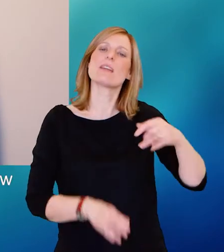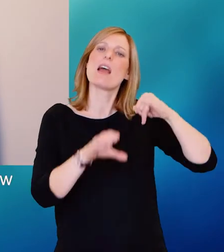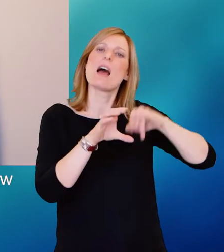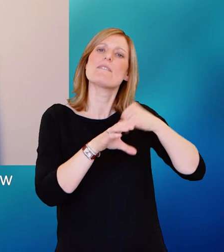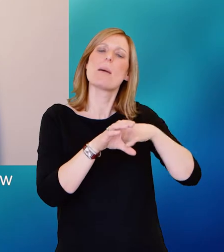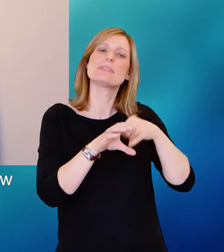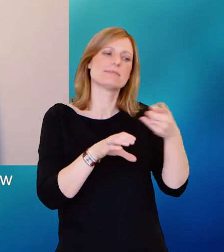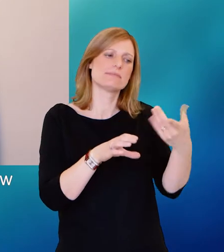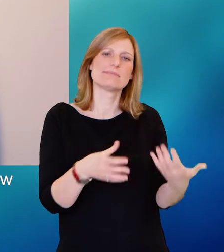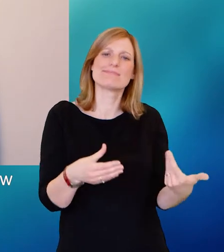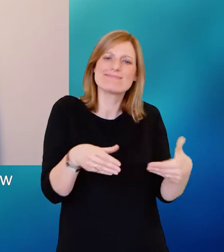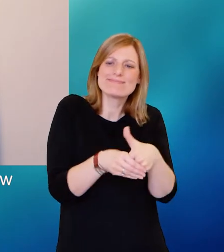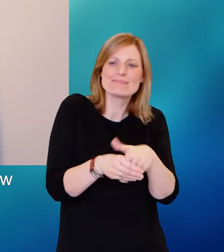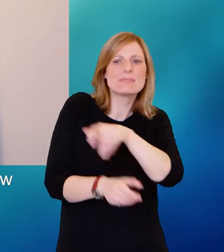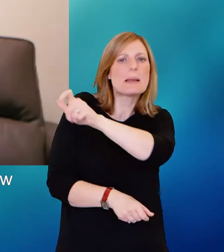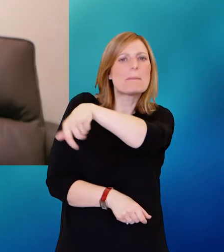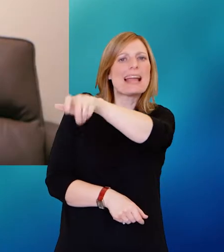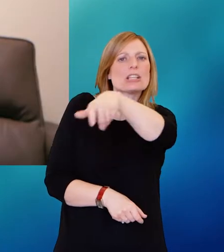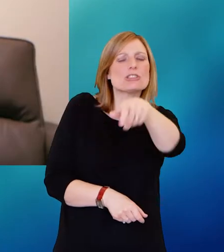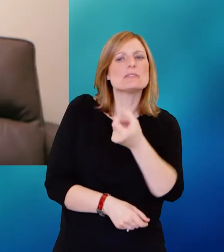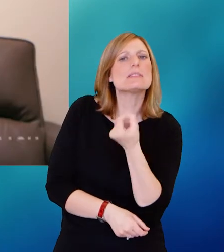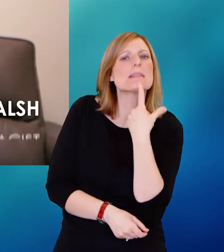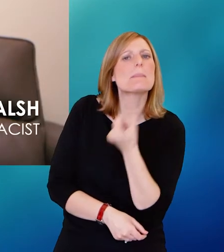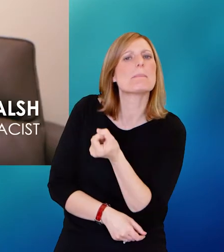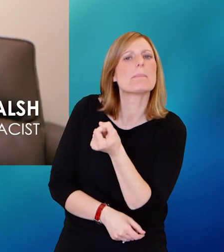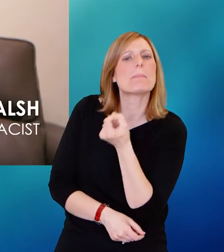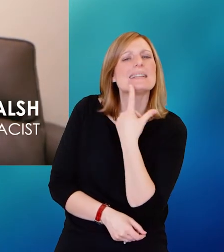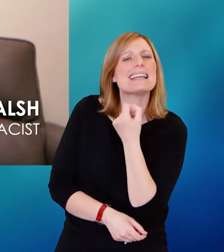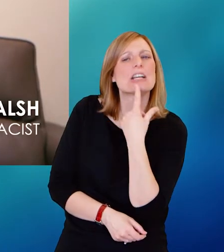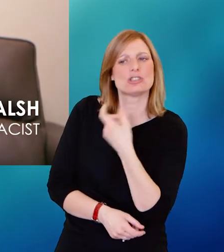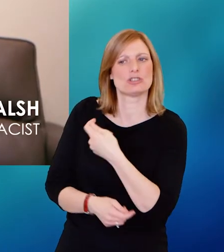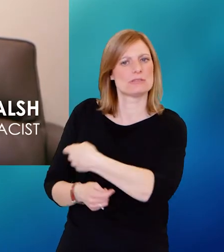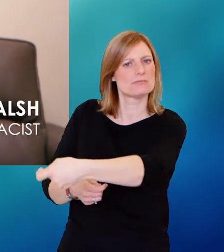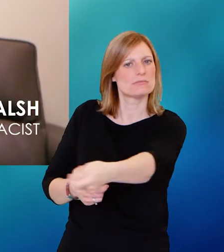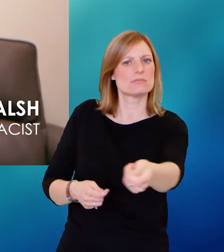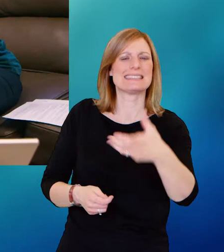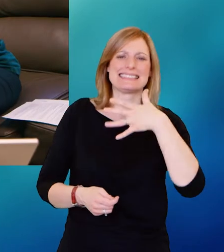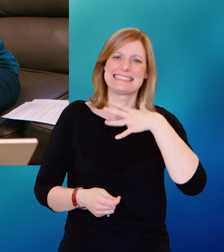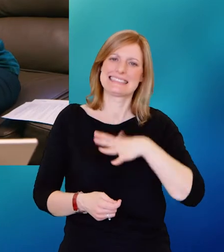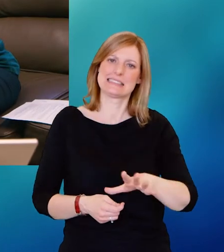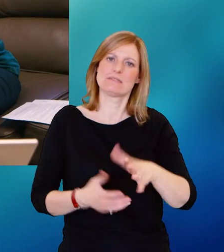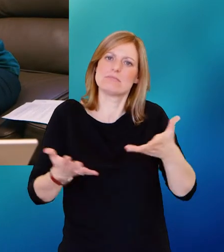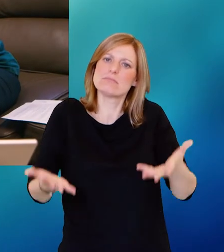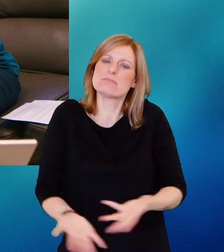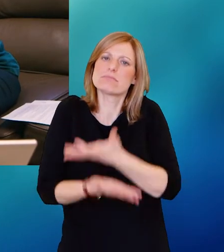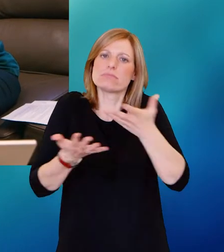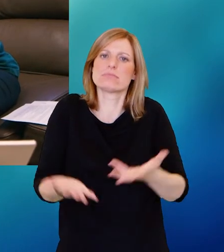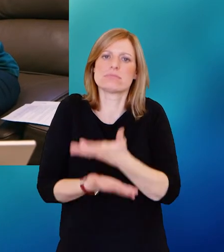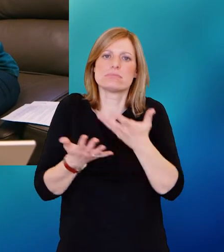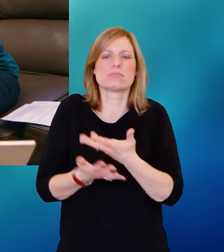Pharmacists are involved in medication review and making sure that the patients get the best from their medicine. Part of promoting